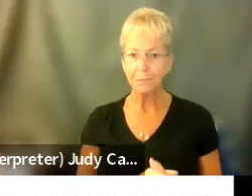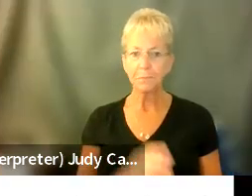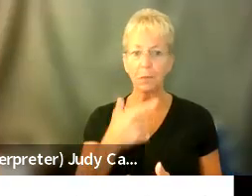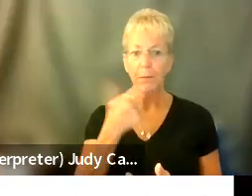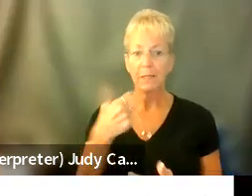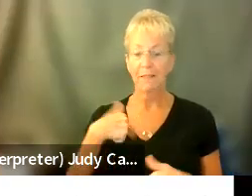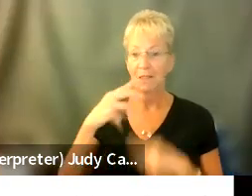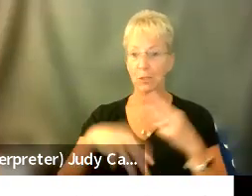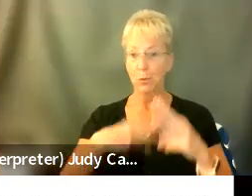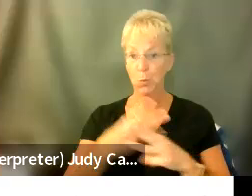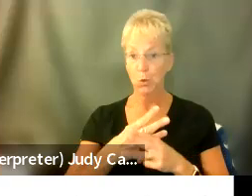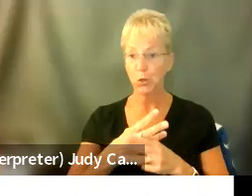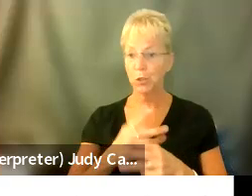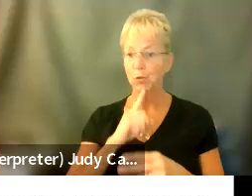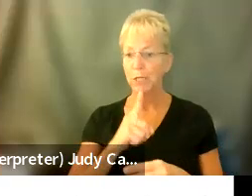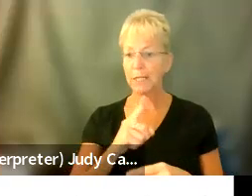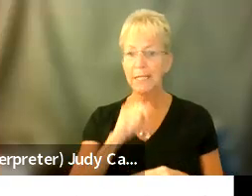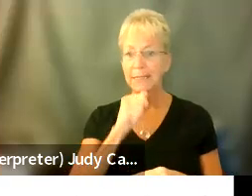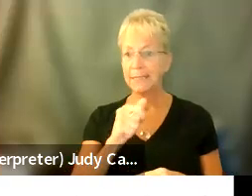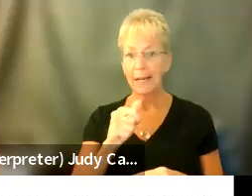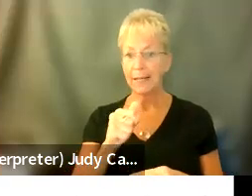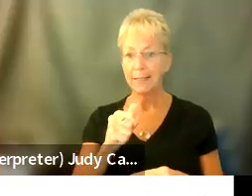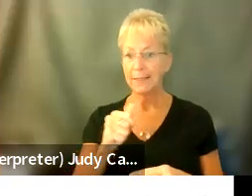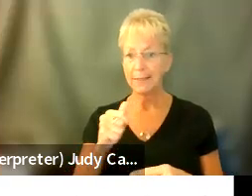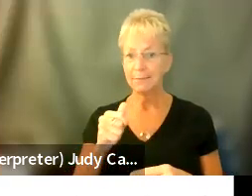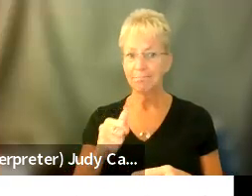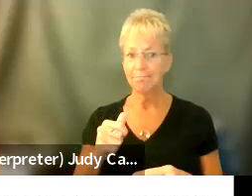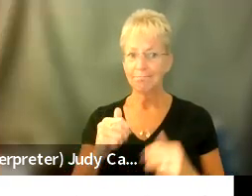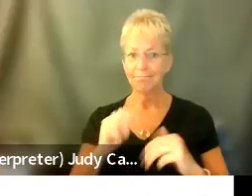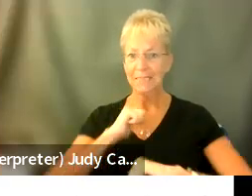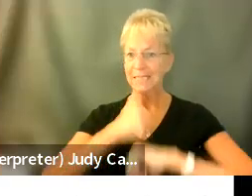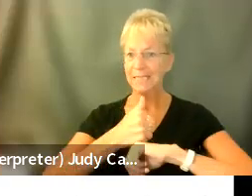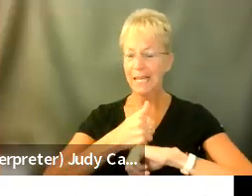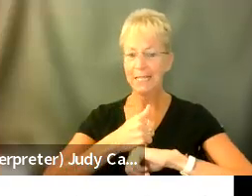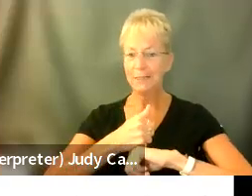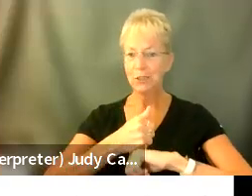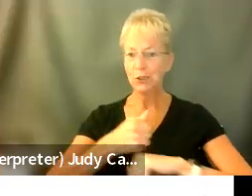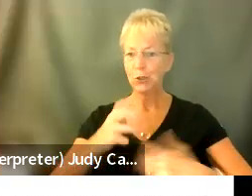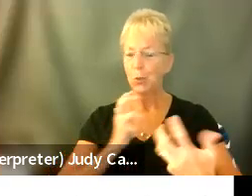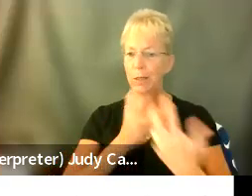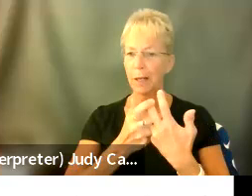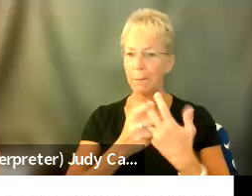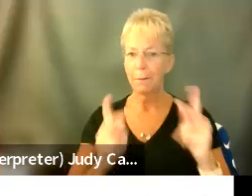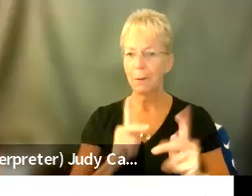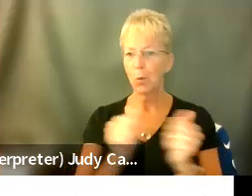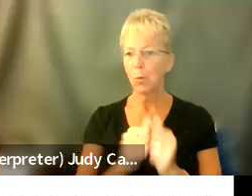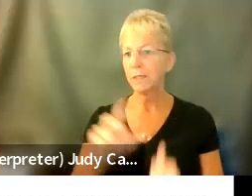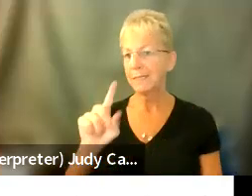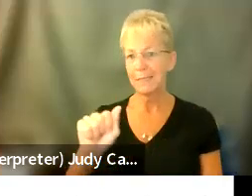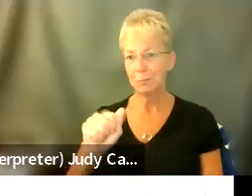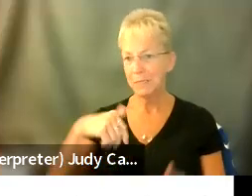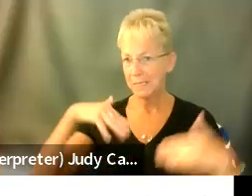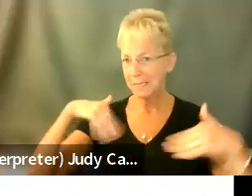world is not yet built to accommodate, uh, people with disabilities yet. We've made